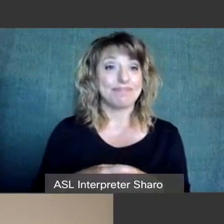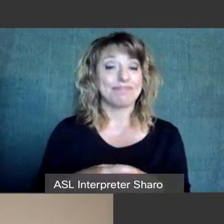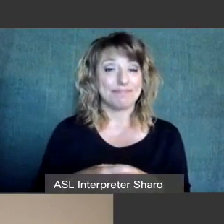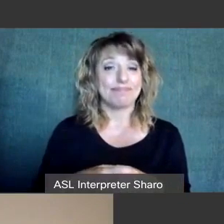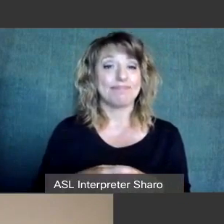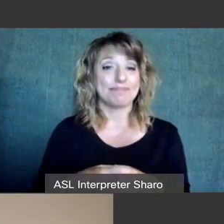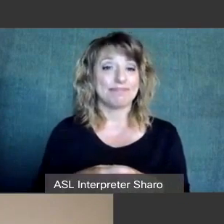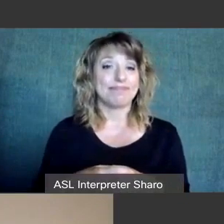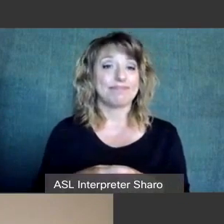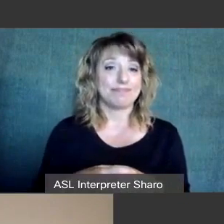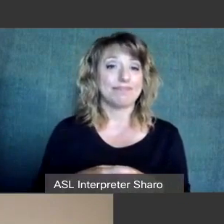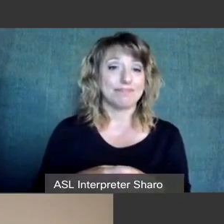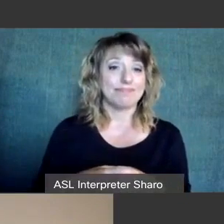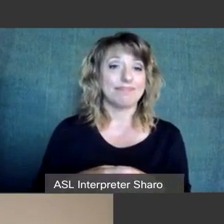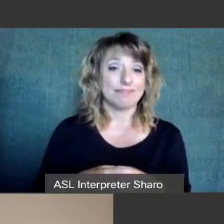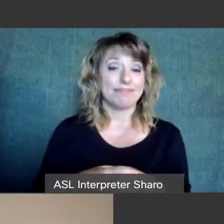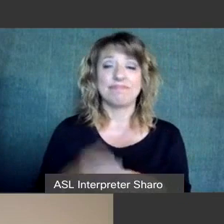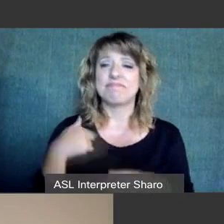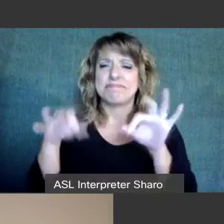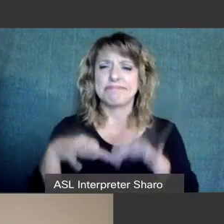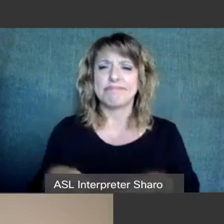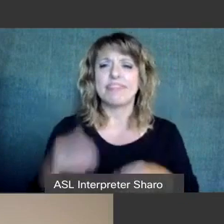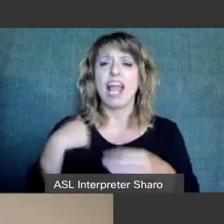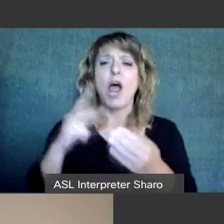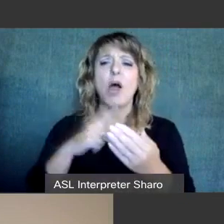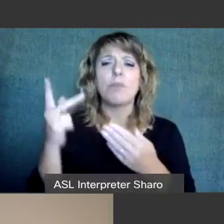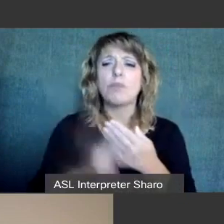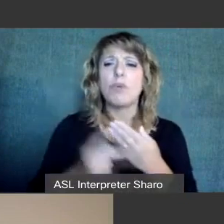consists of as it relates to first responders.